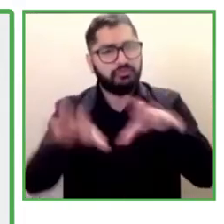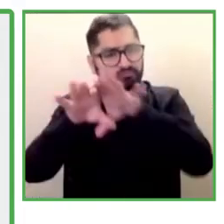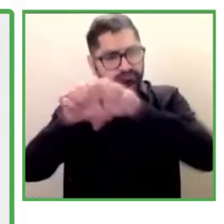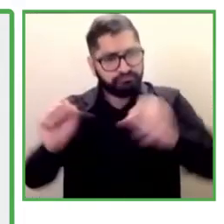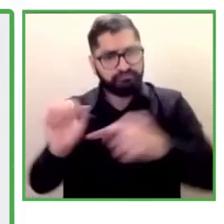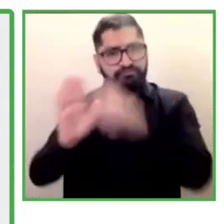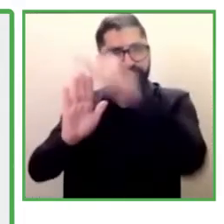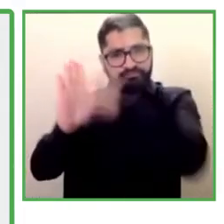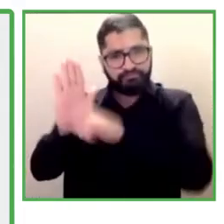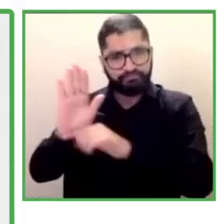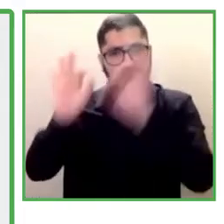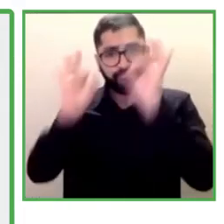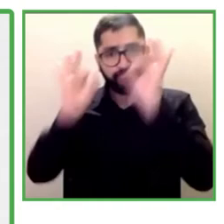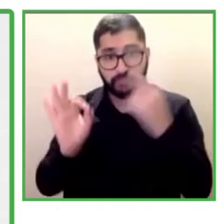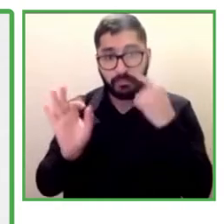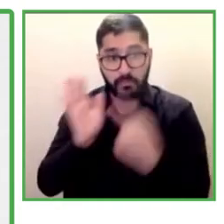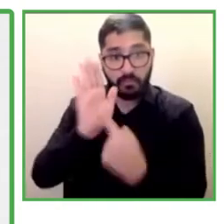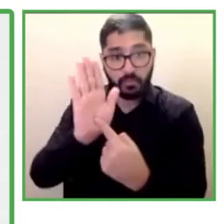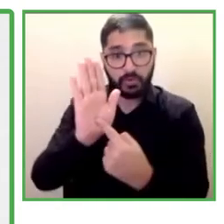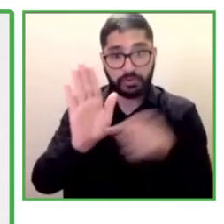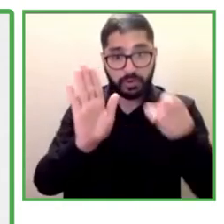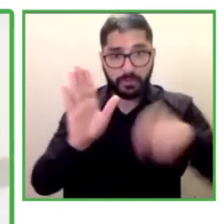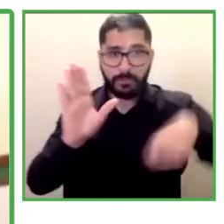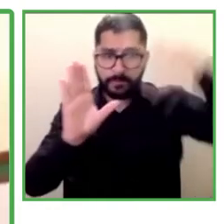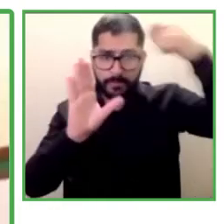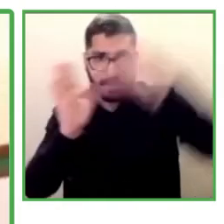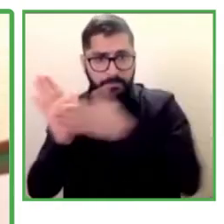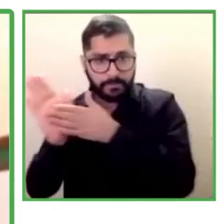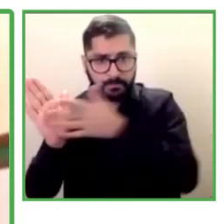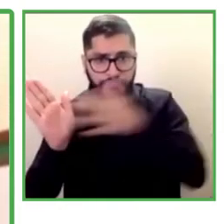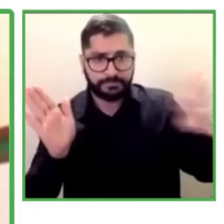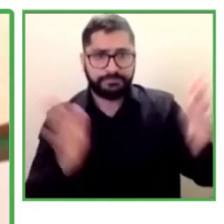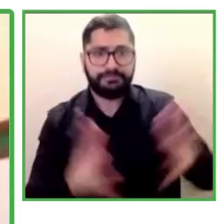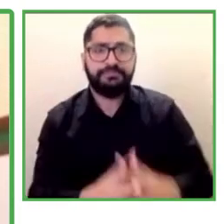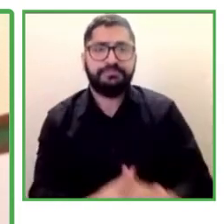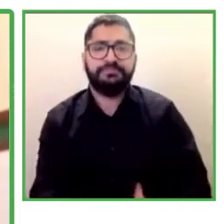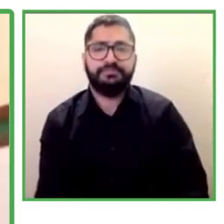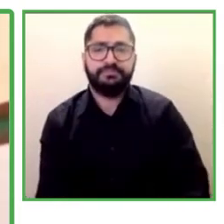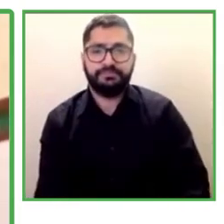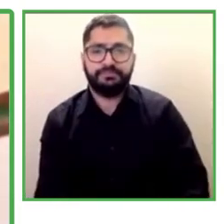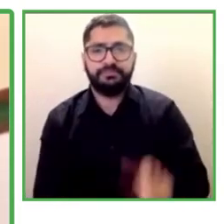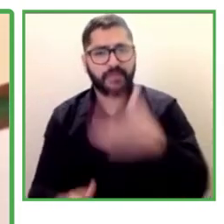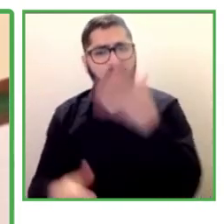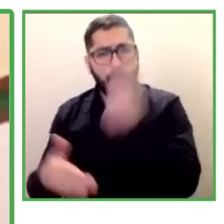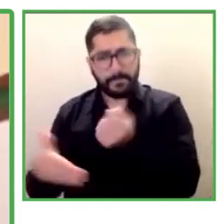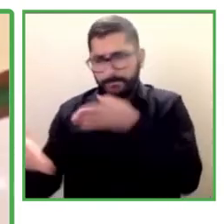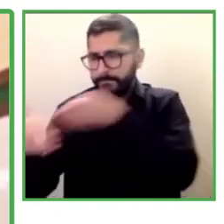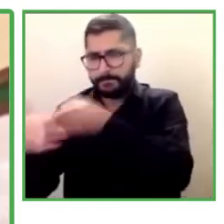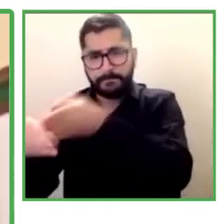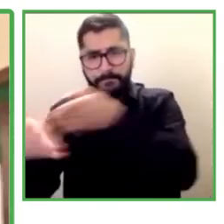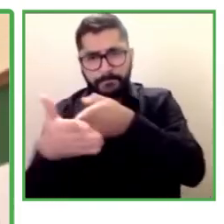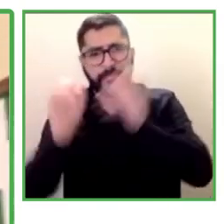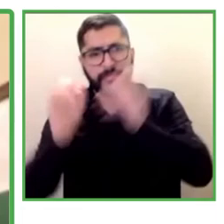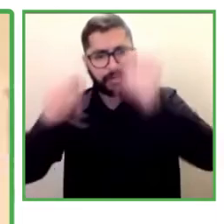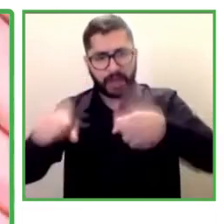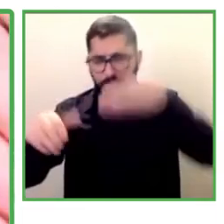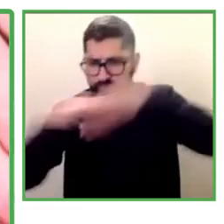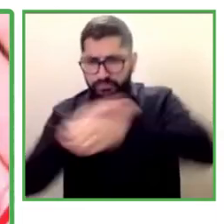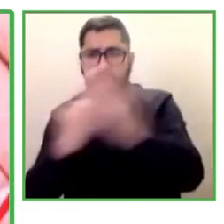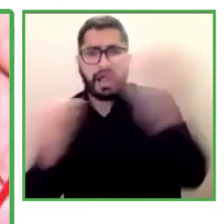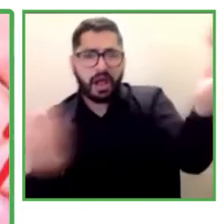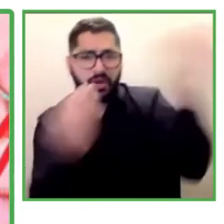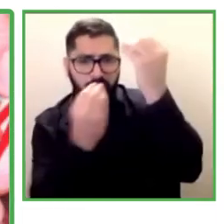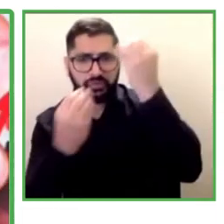to first share a video. The access barriers of education that usually are